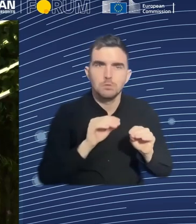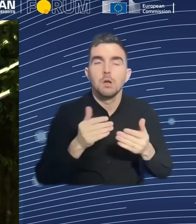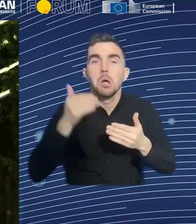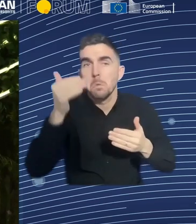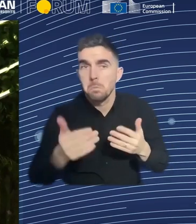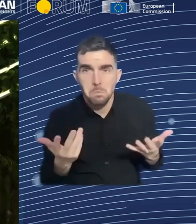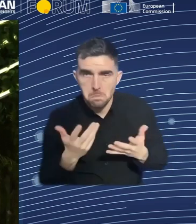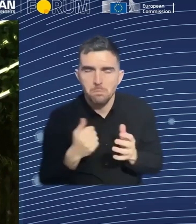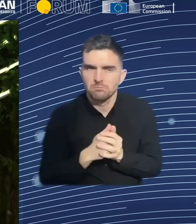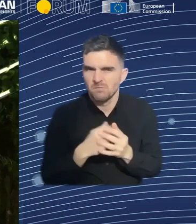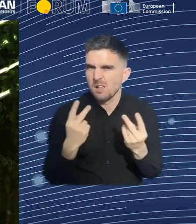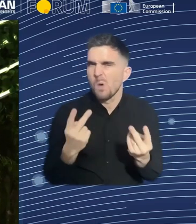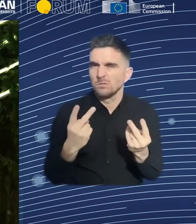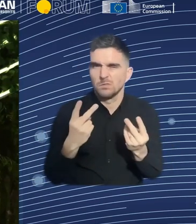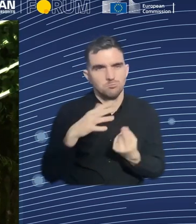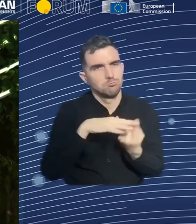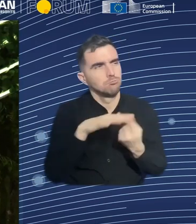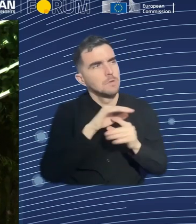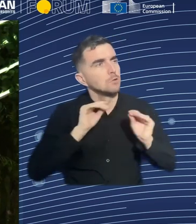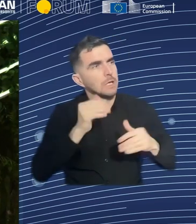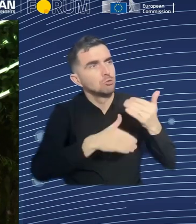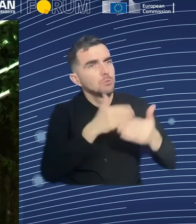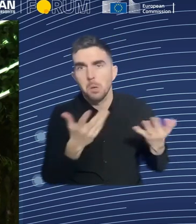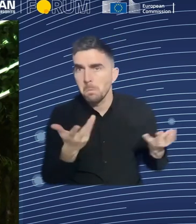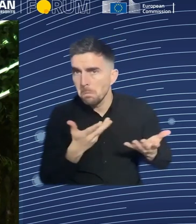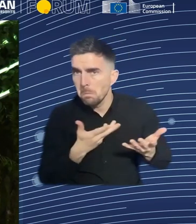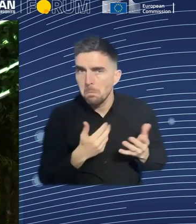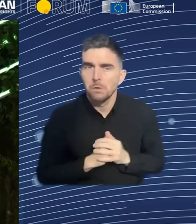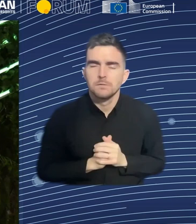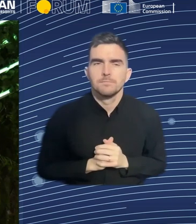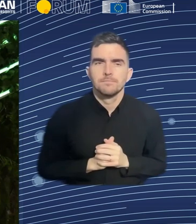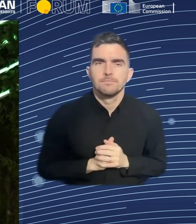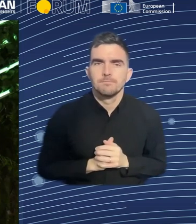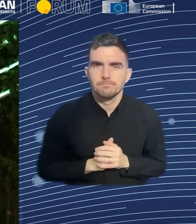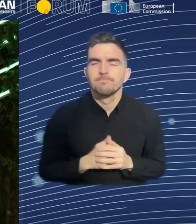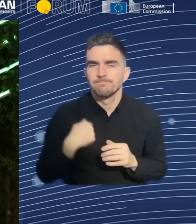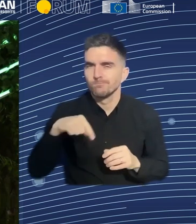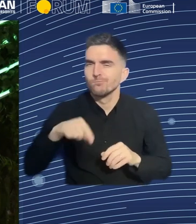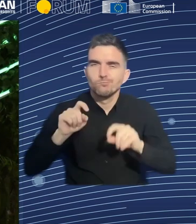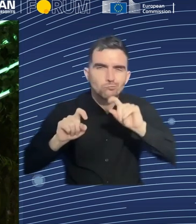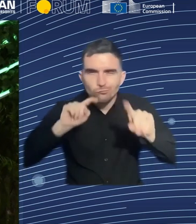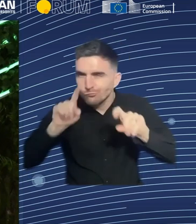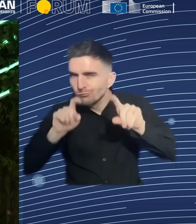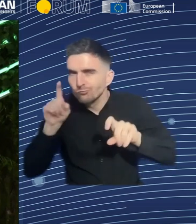survey on the green and the digital transition demonstrated that